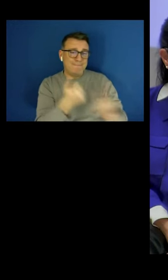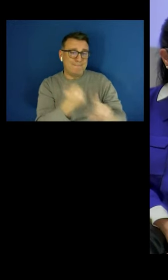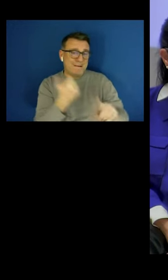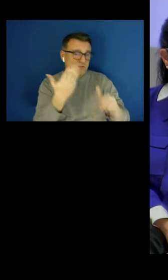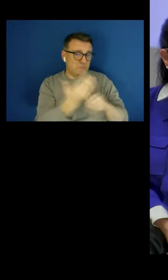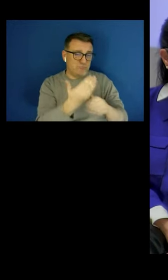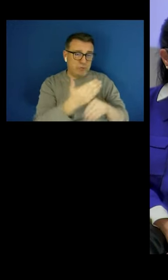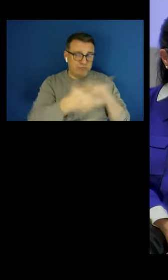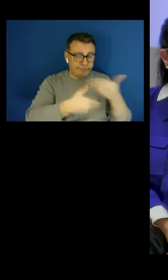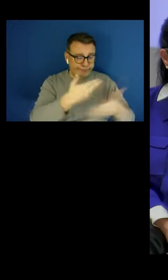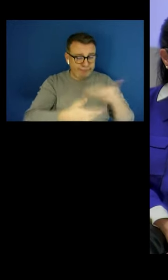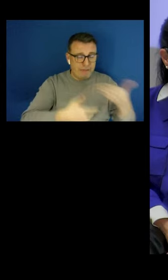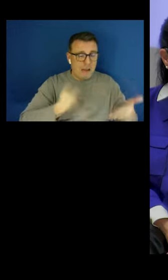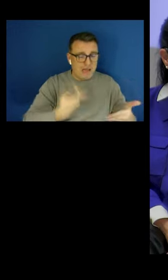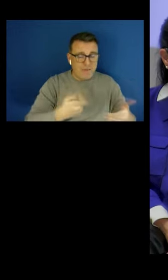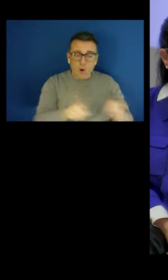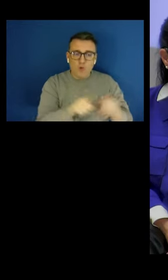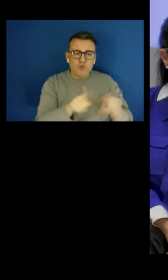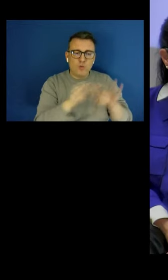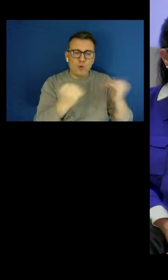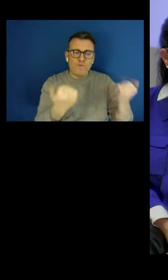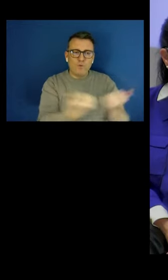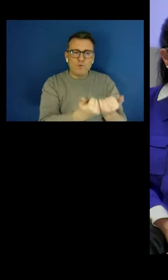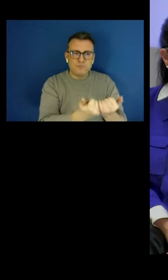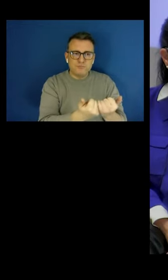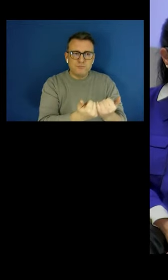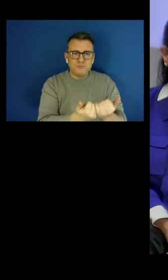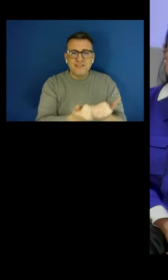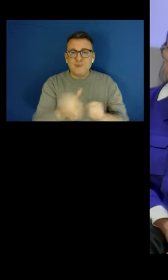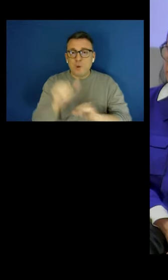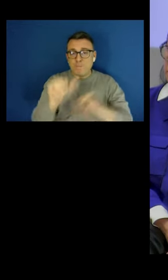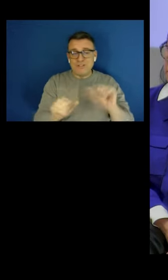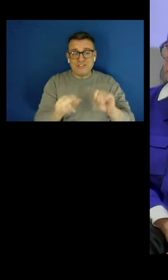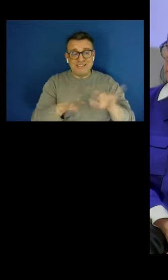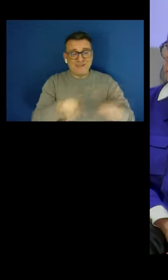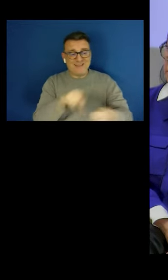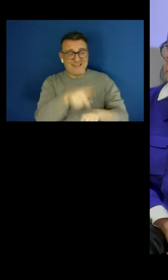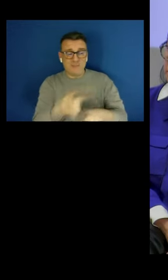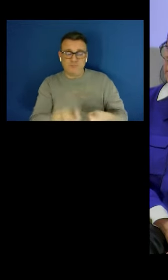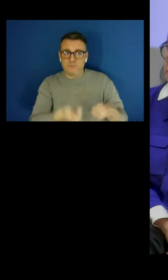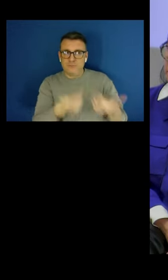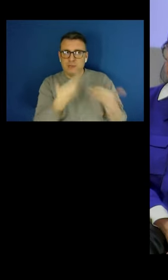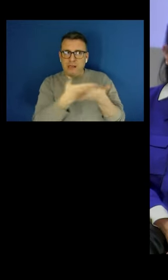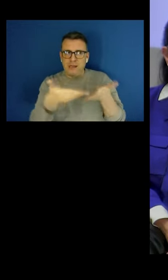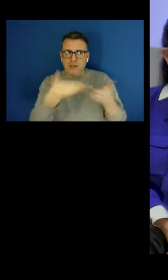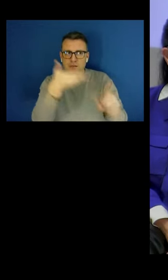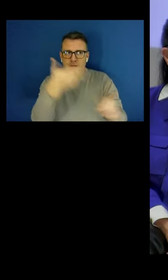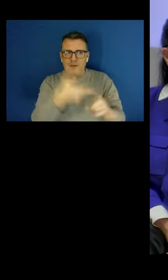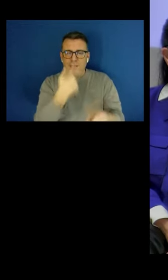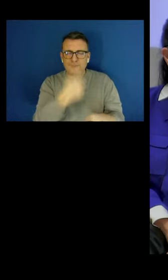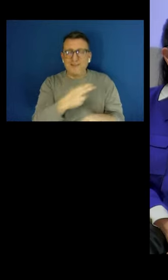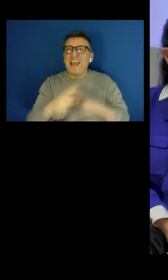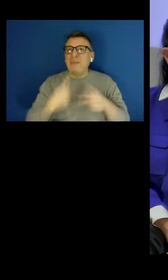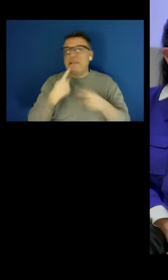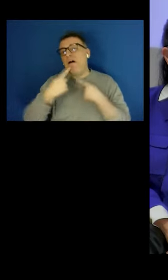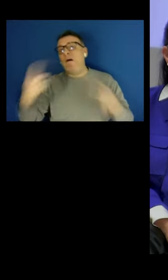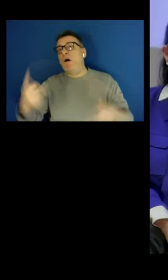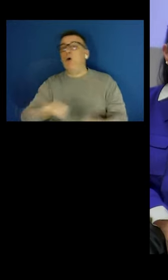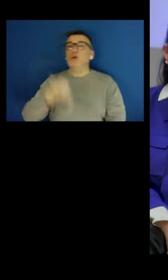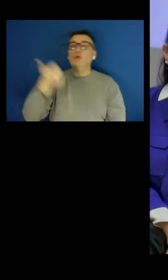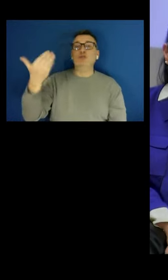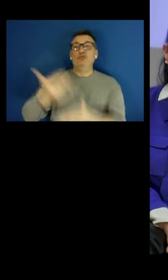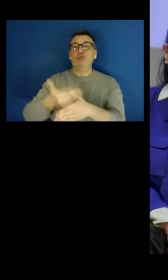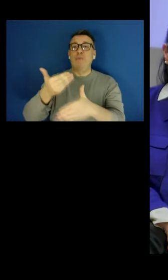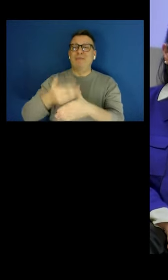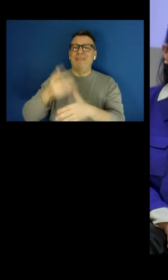measure like this actually draws attention to it. If we just talk about good jobs, then nobody knows what you mean, and it's a very vague concept. So we've